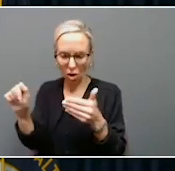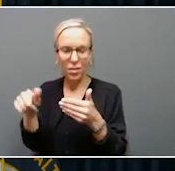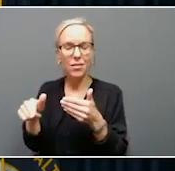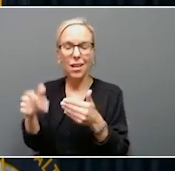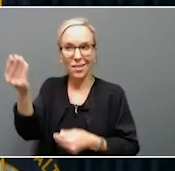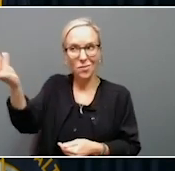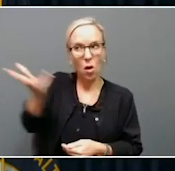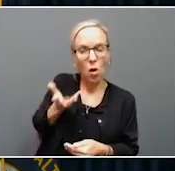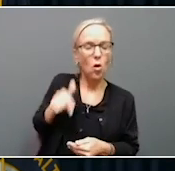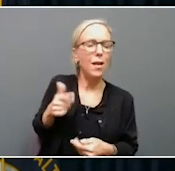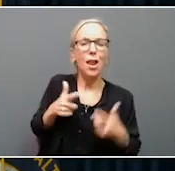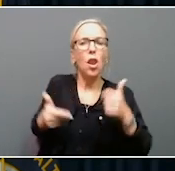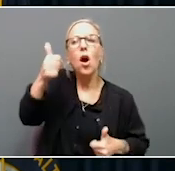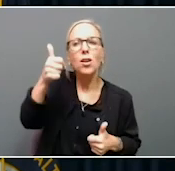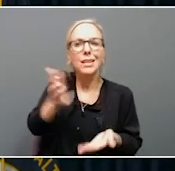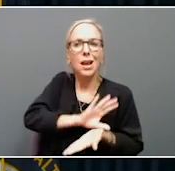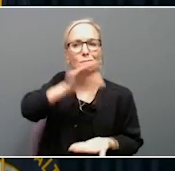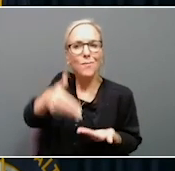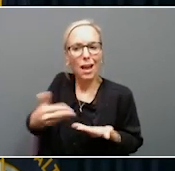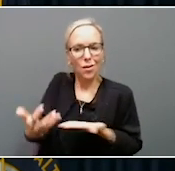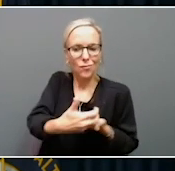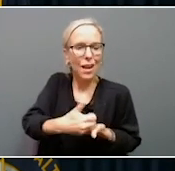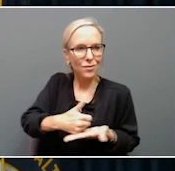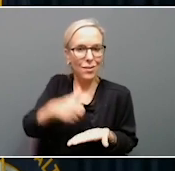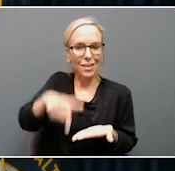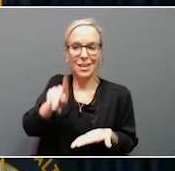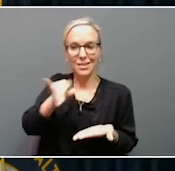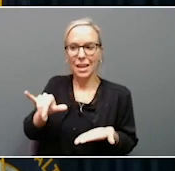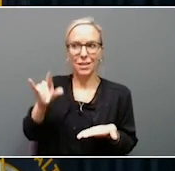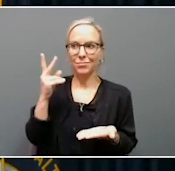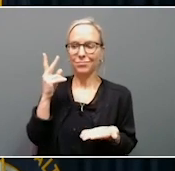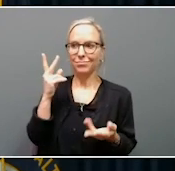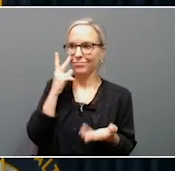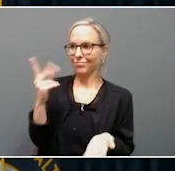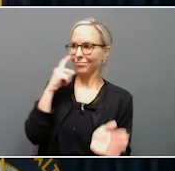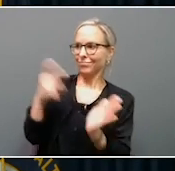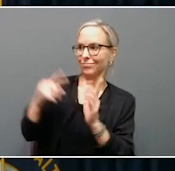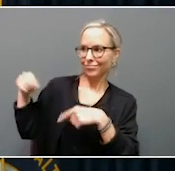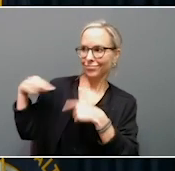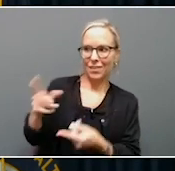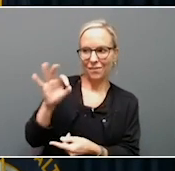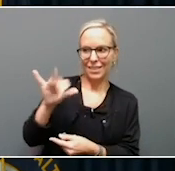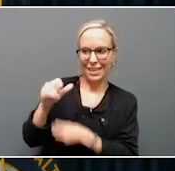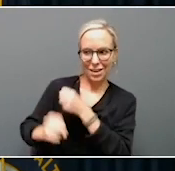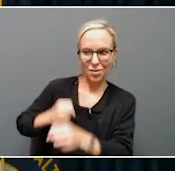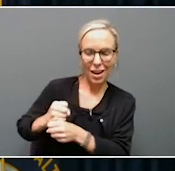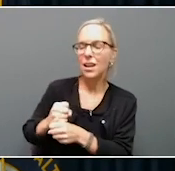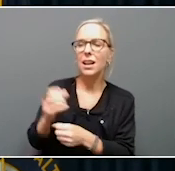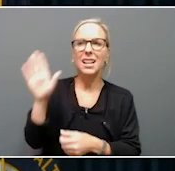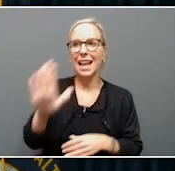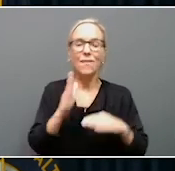is the largest amount of revenue that Kentucky has ever seen in a fiscal year, that it has never exceeded $15